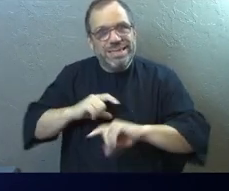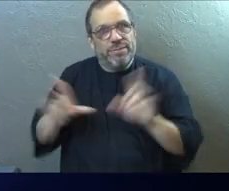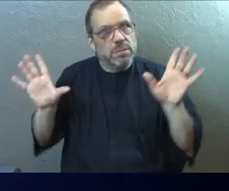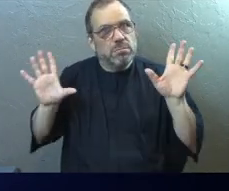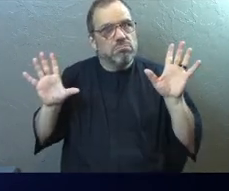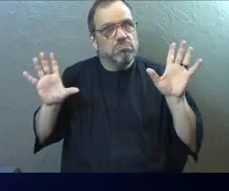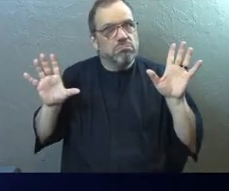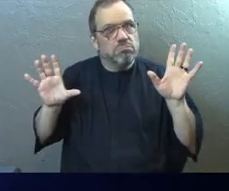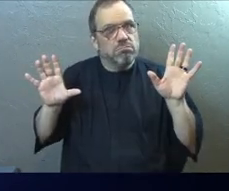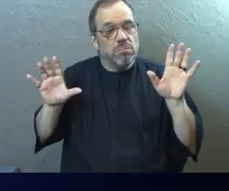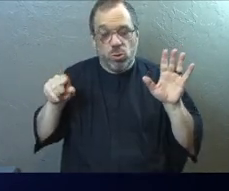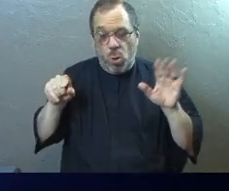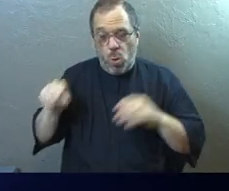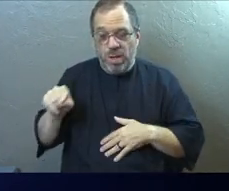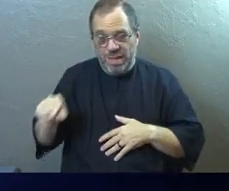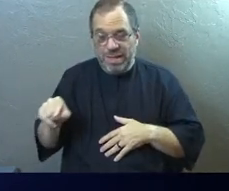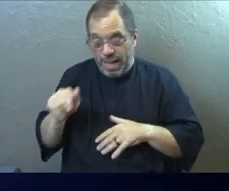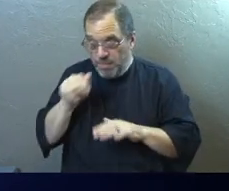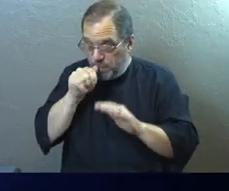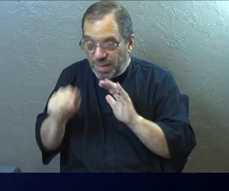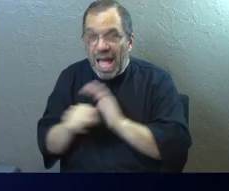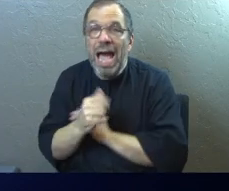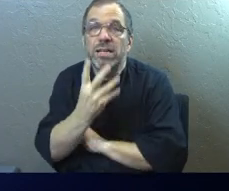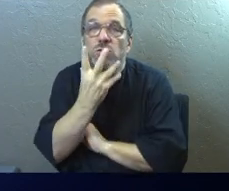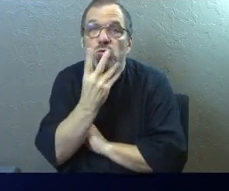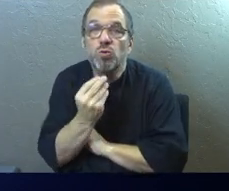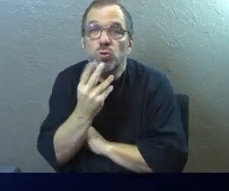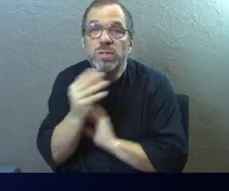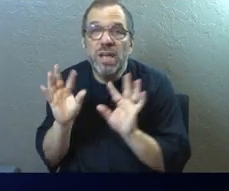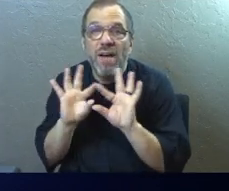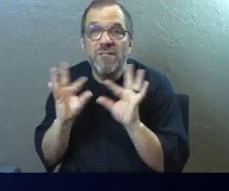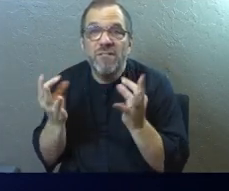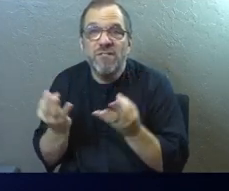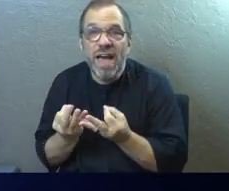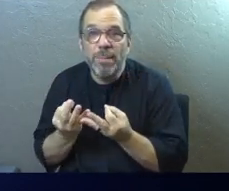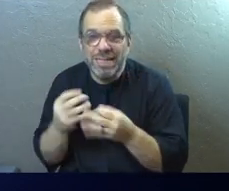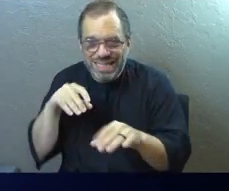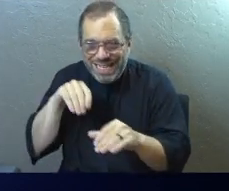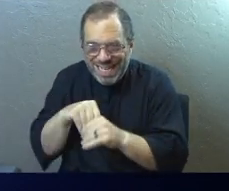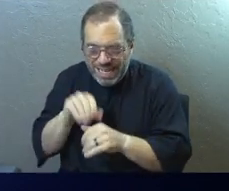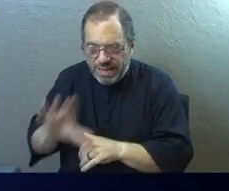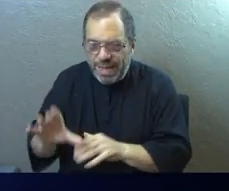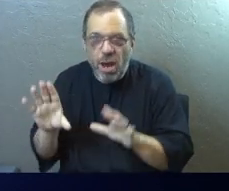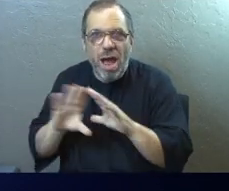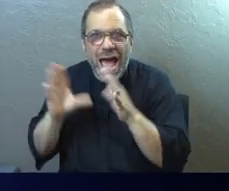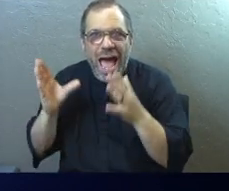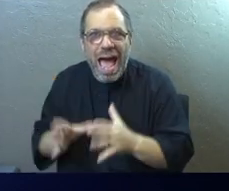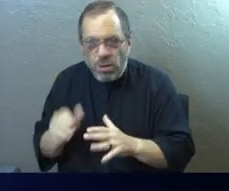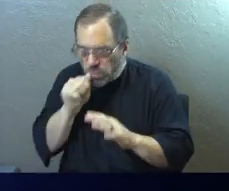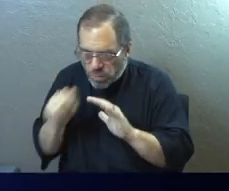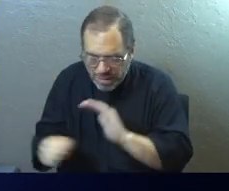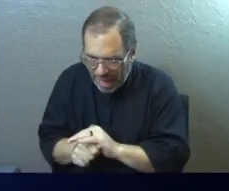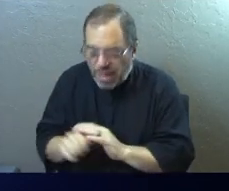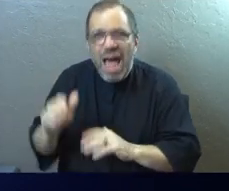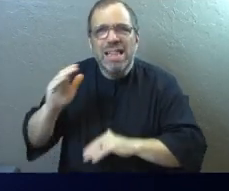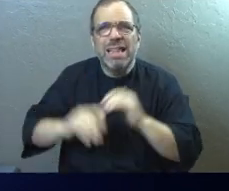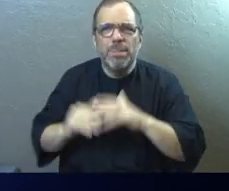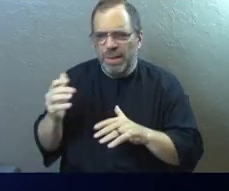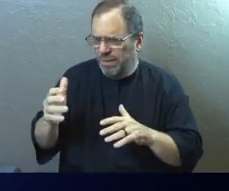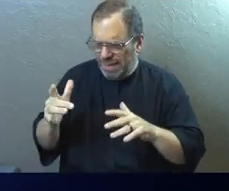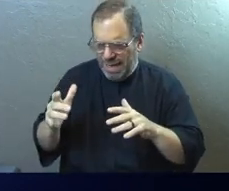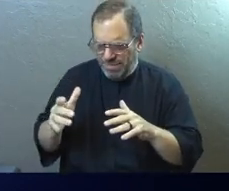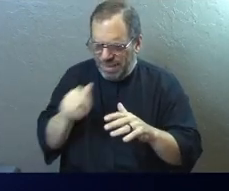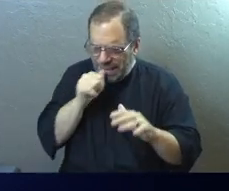different. And they began to hide Jewish families in different crevices of their house. They ended up building a